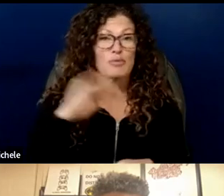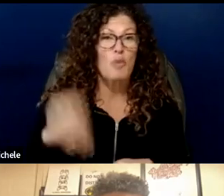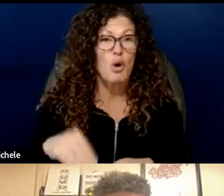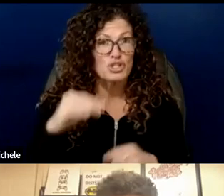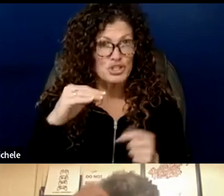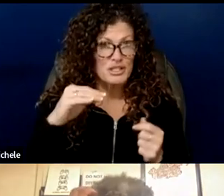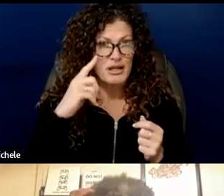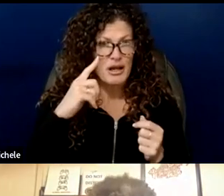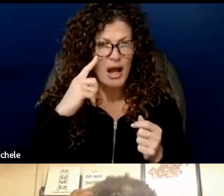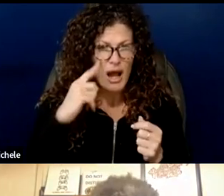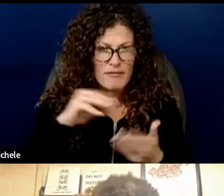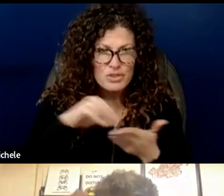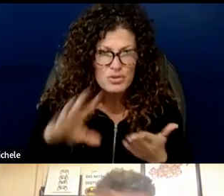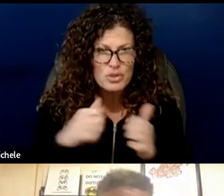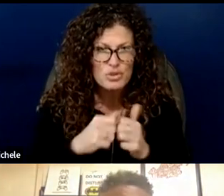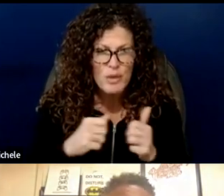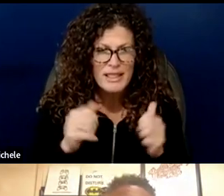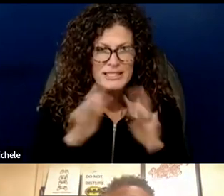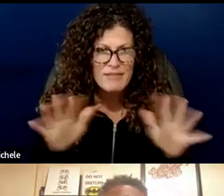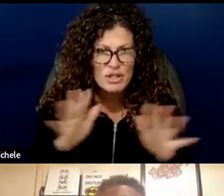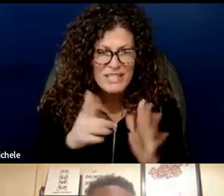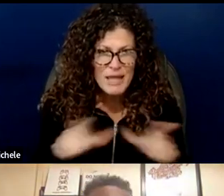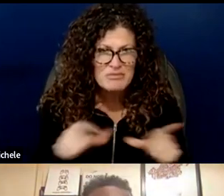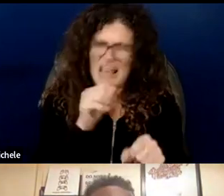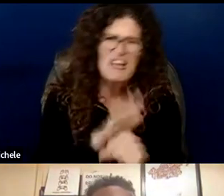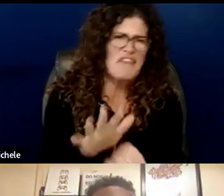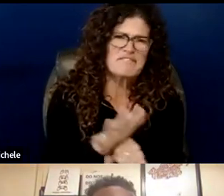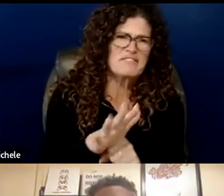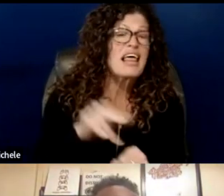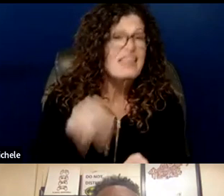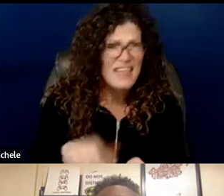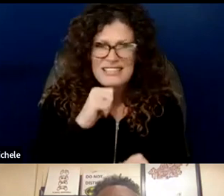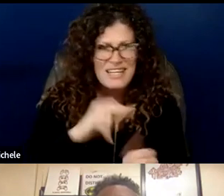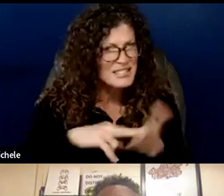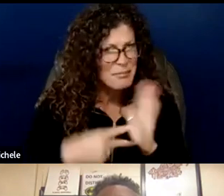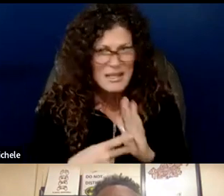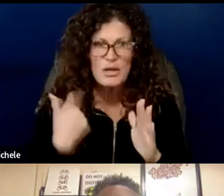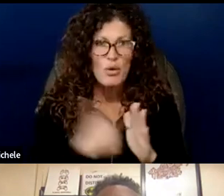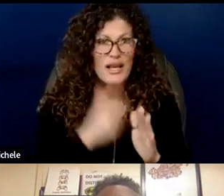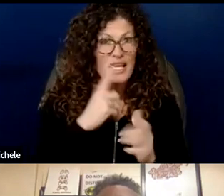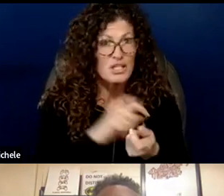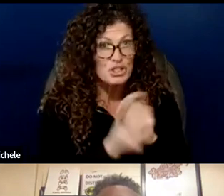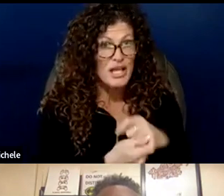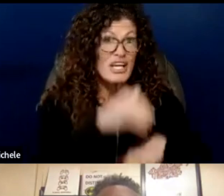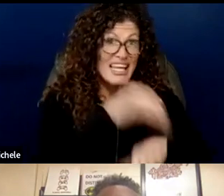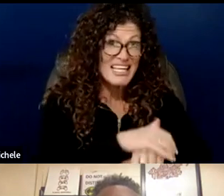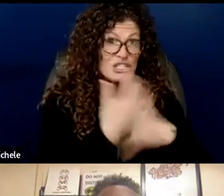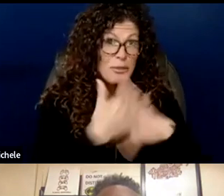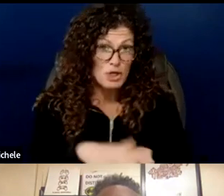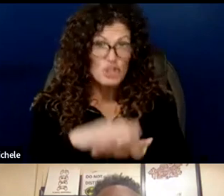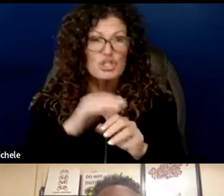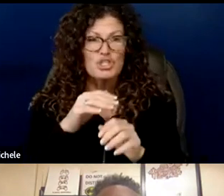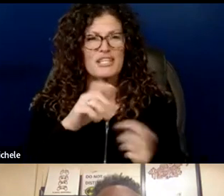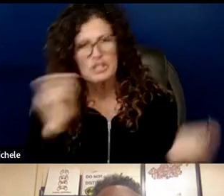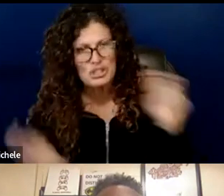native languages is not enough that does not say we need to shift from a state mandated system of english immersion under question